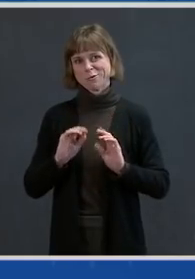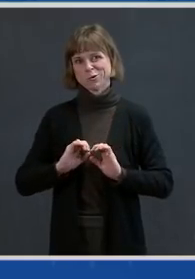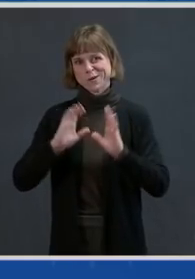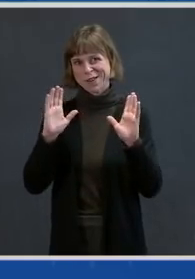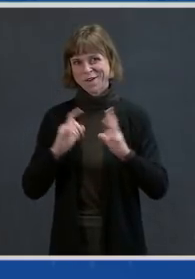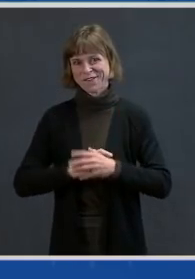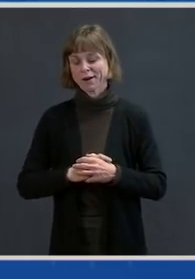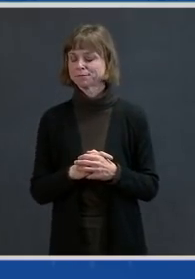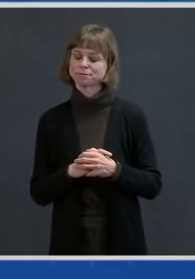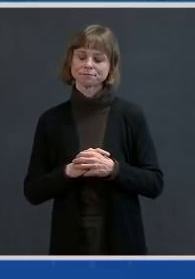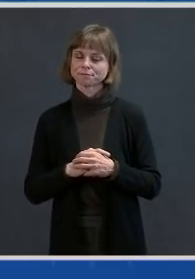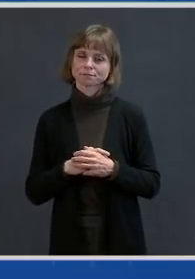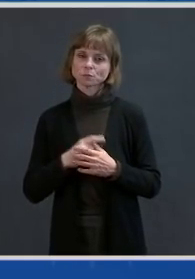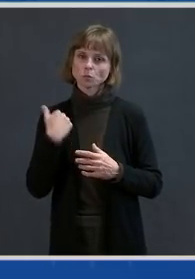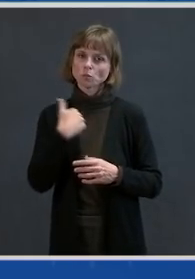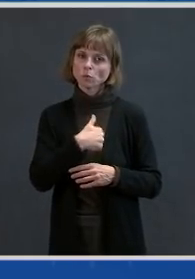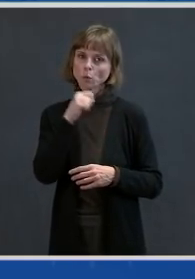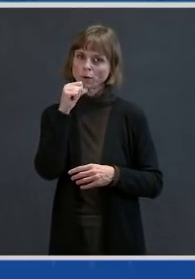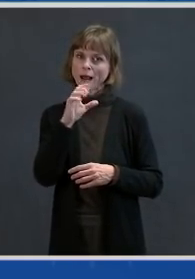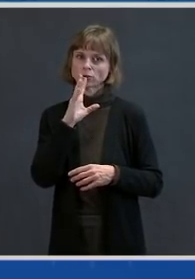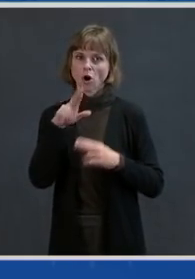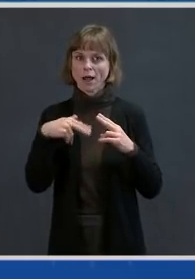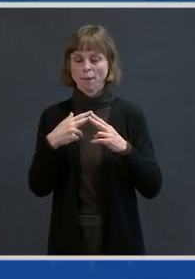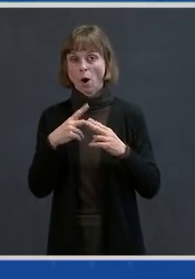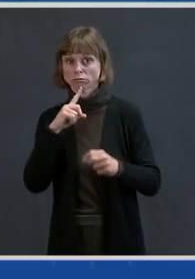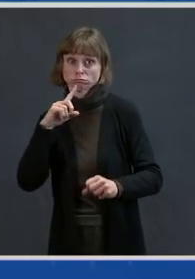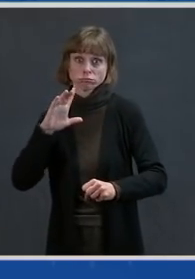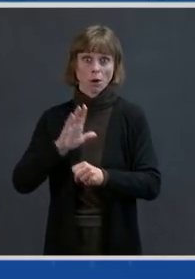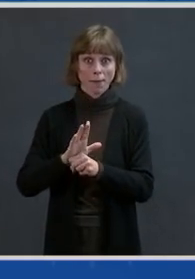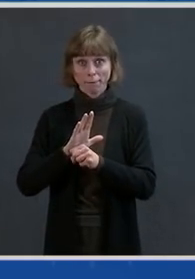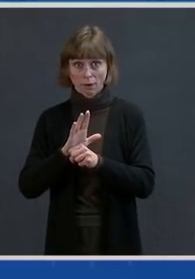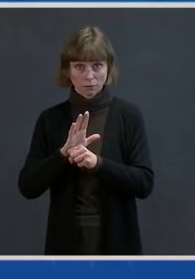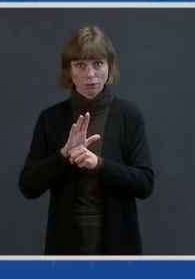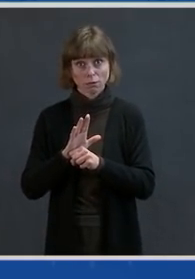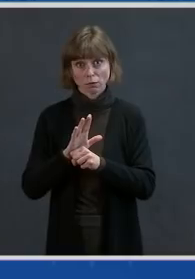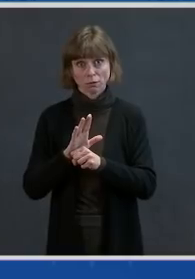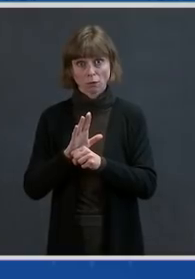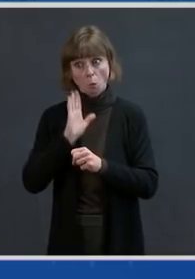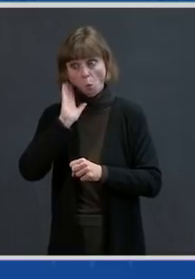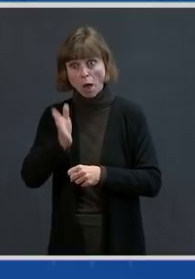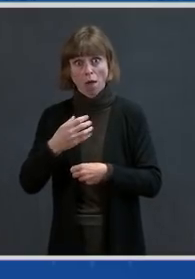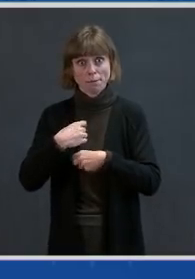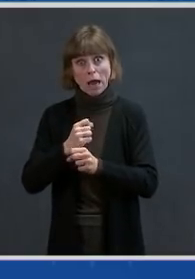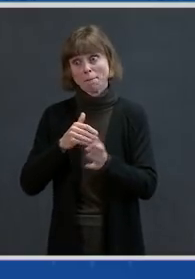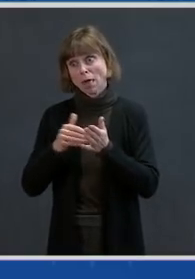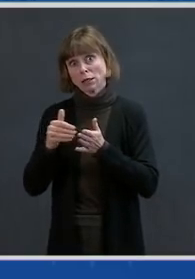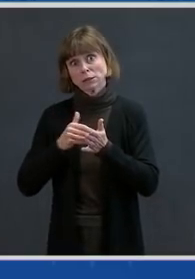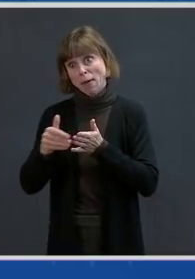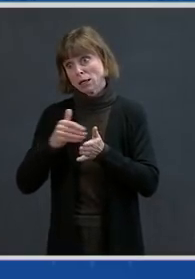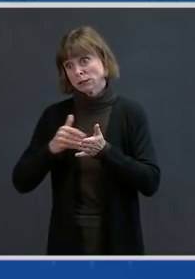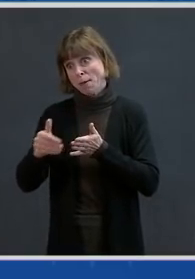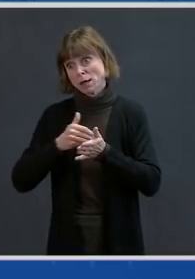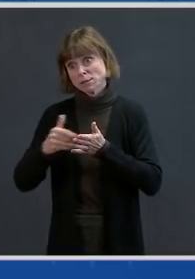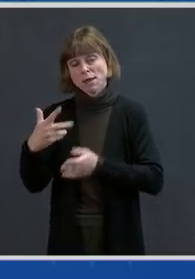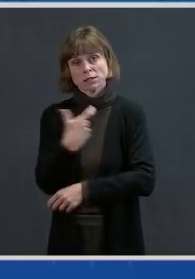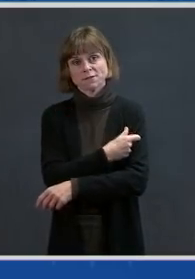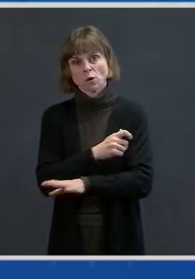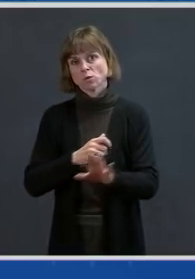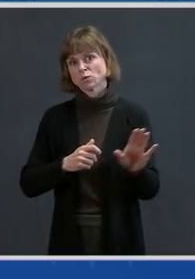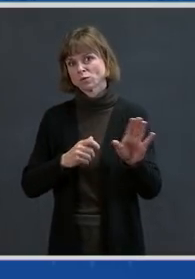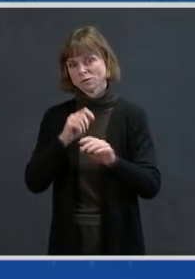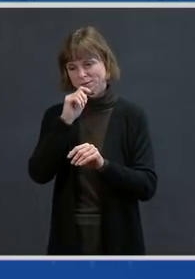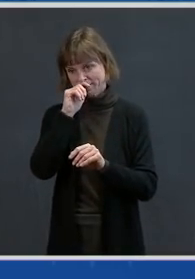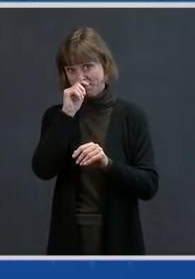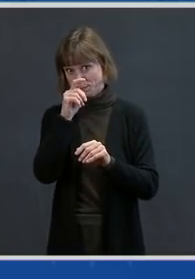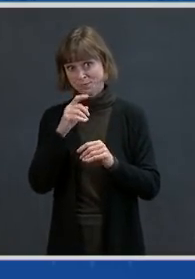talking about a commitment that we are going to be making millions and millions and millions of doses of this. This is a phase